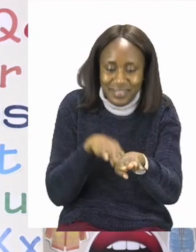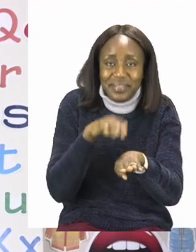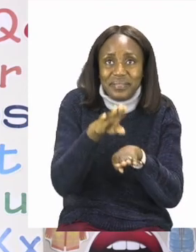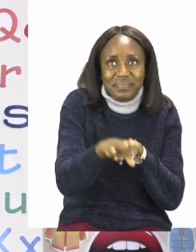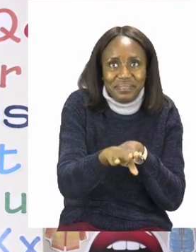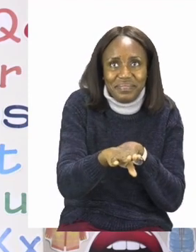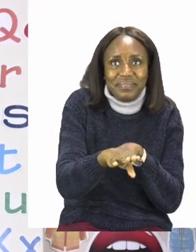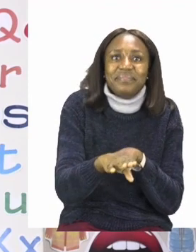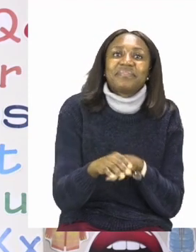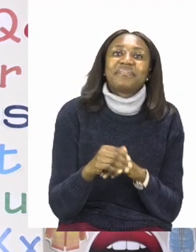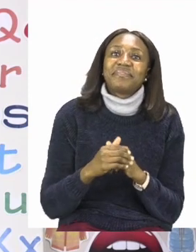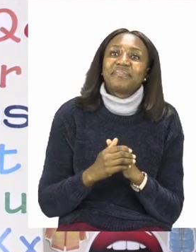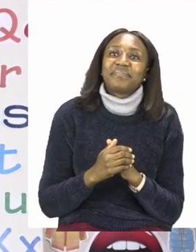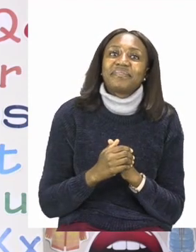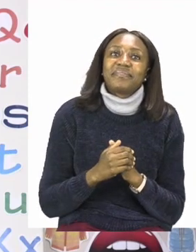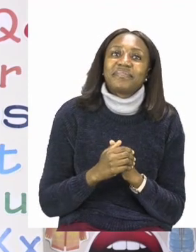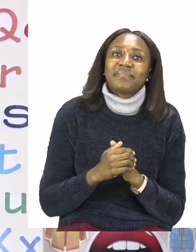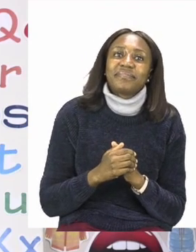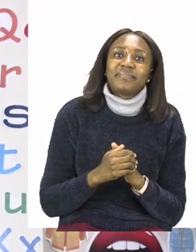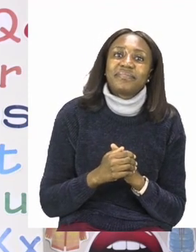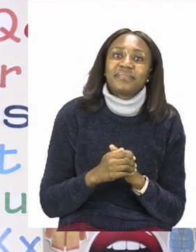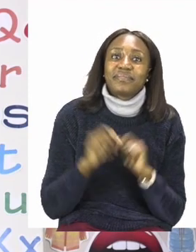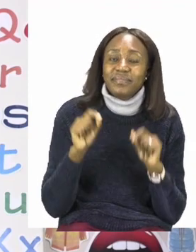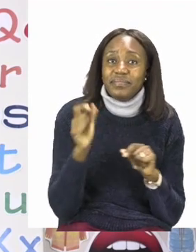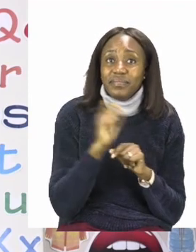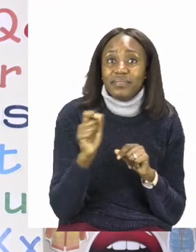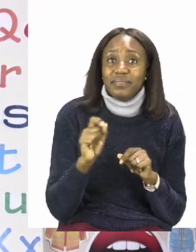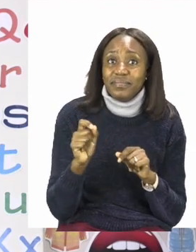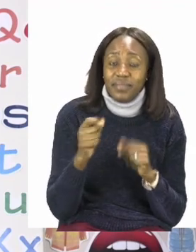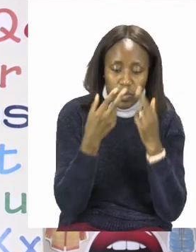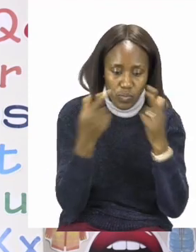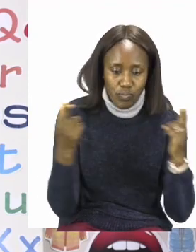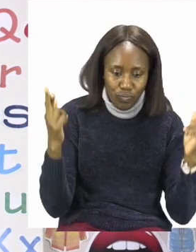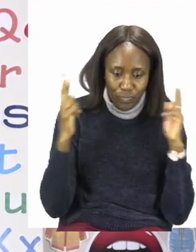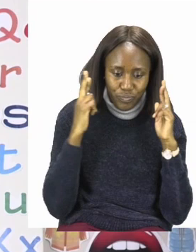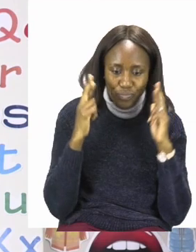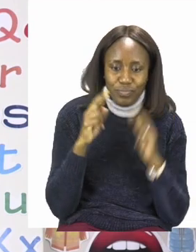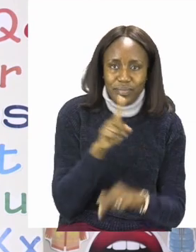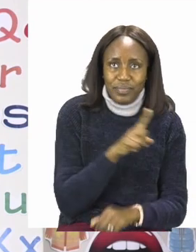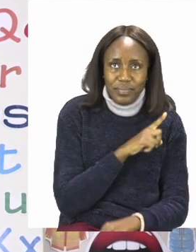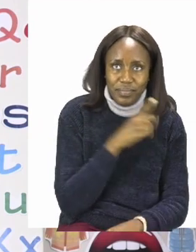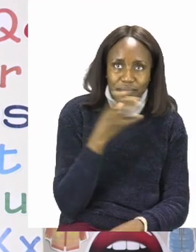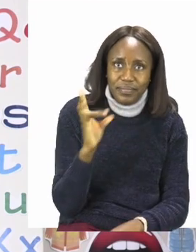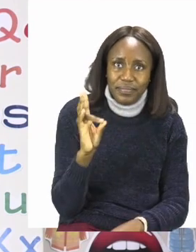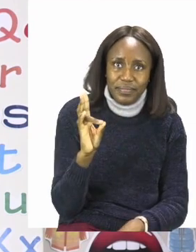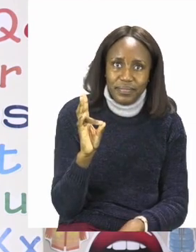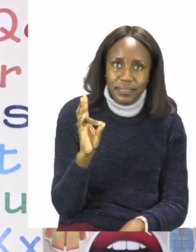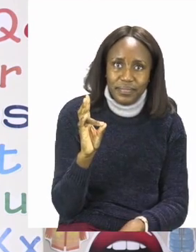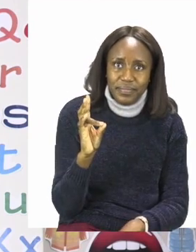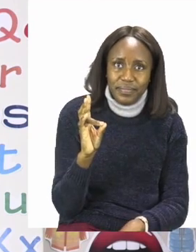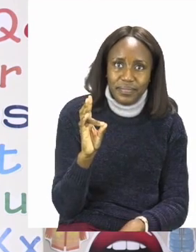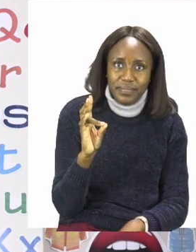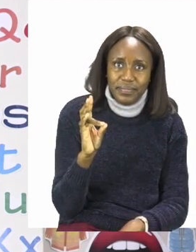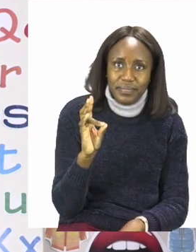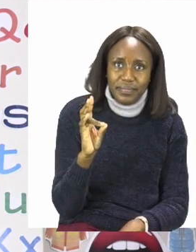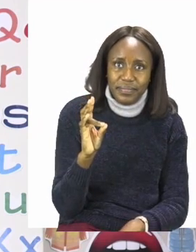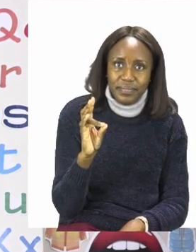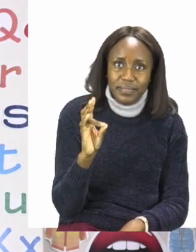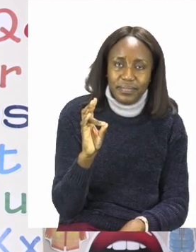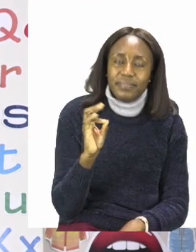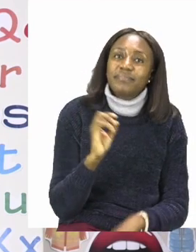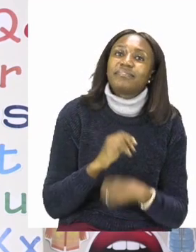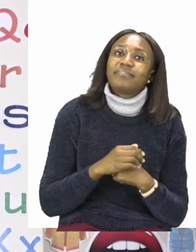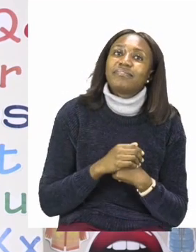footsteps. So I'm going to write the number 17. And that